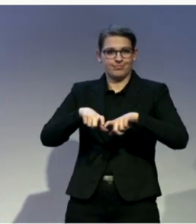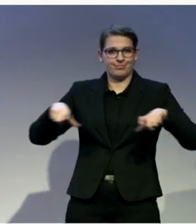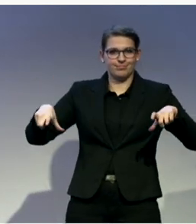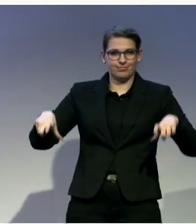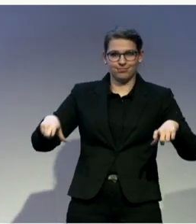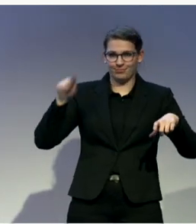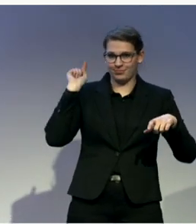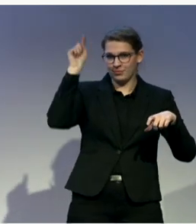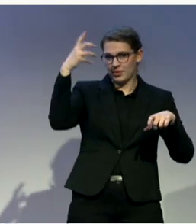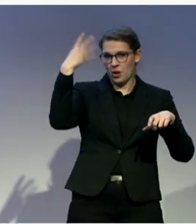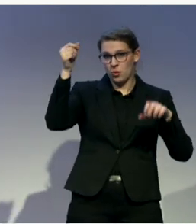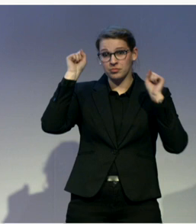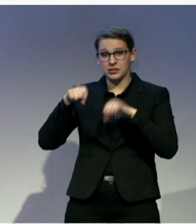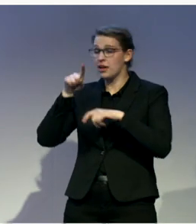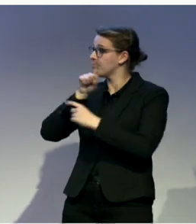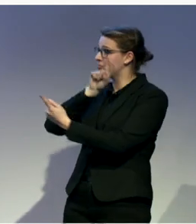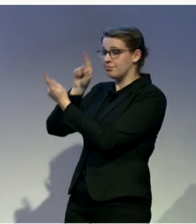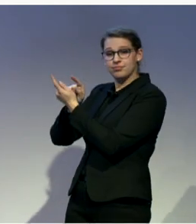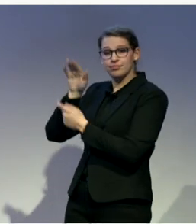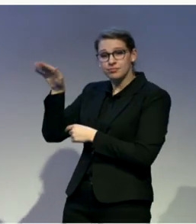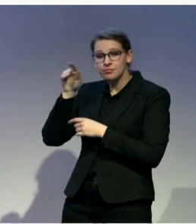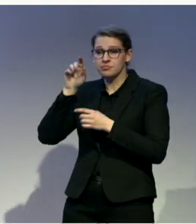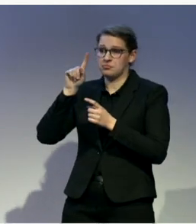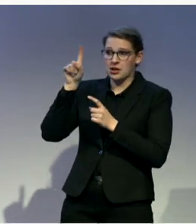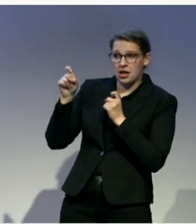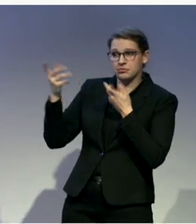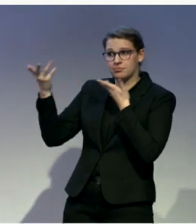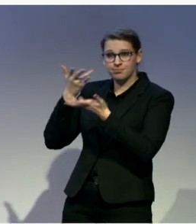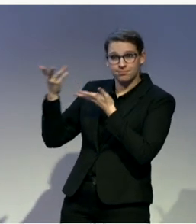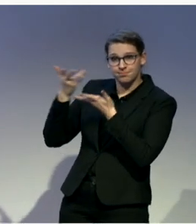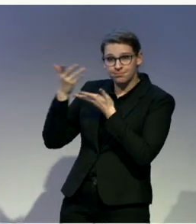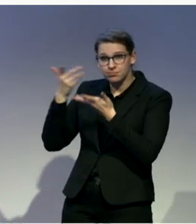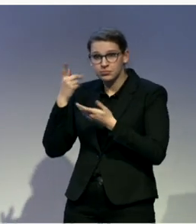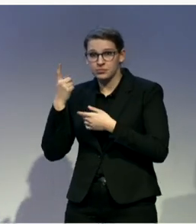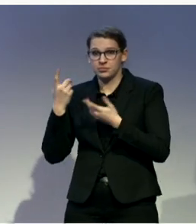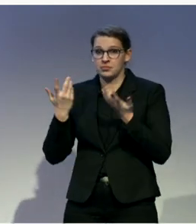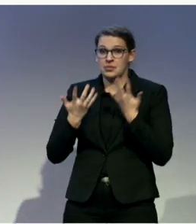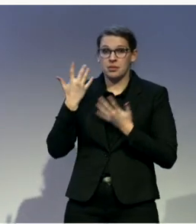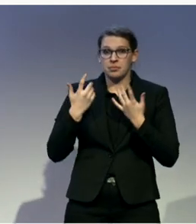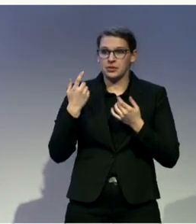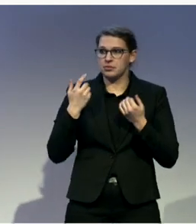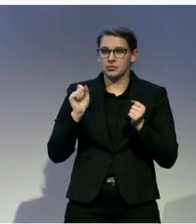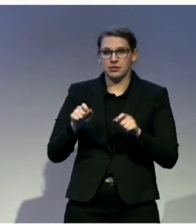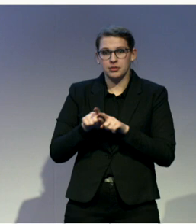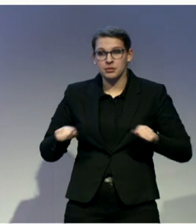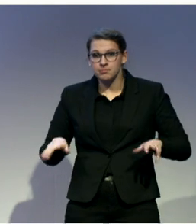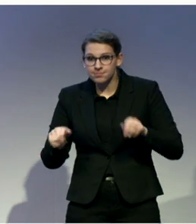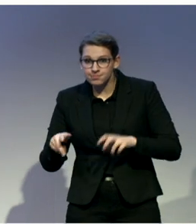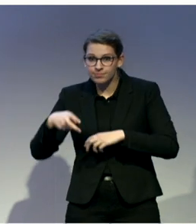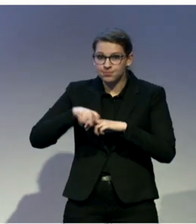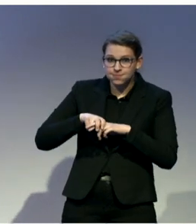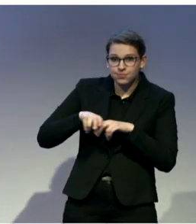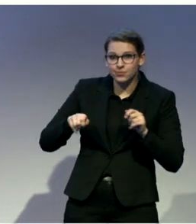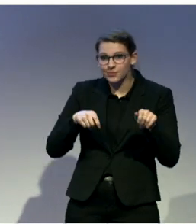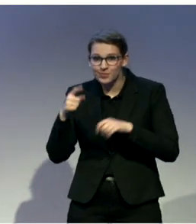innovations we have there and sitting in wheelchairs and trying it out. That's it, Michal. Time's up. Barbara Schuster, founder